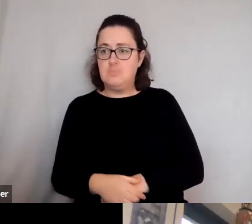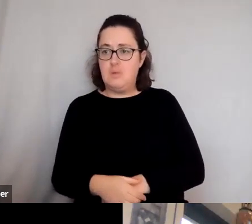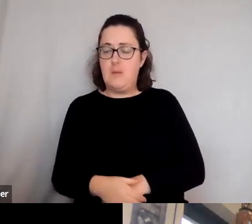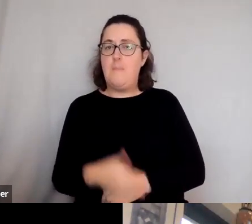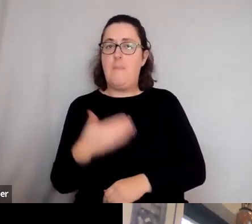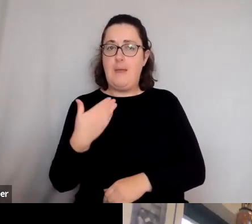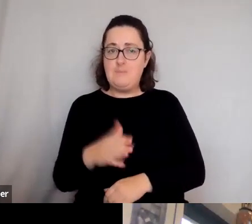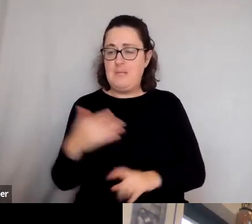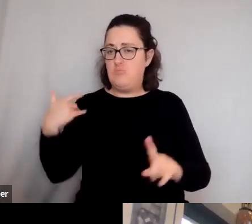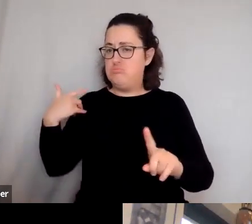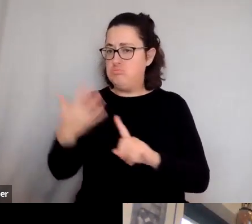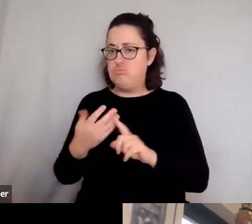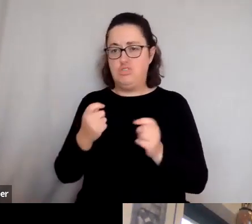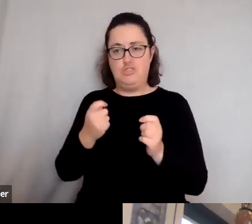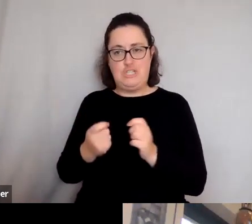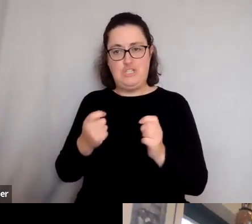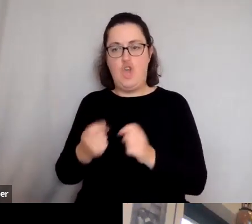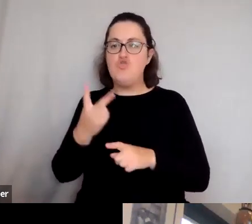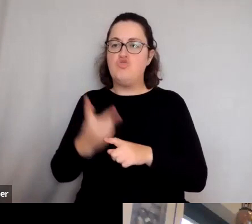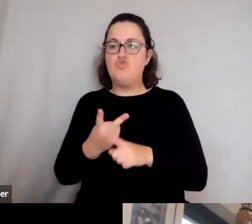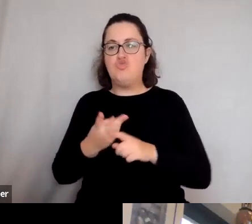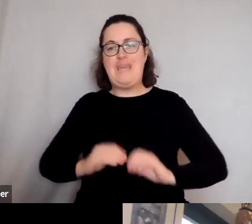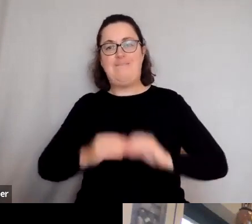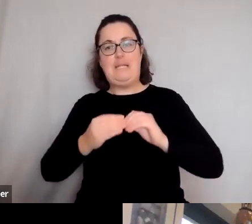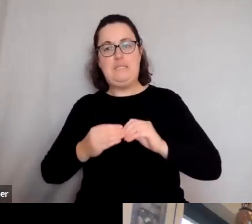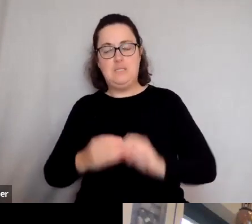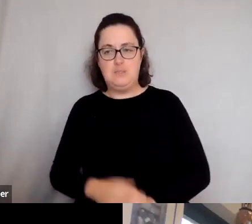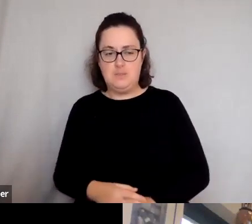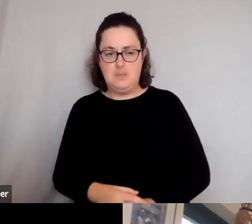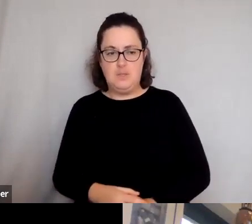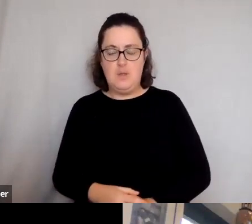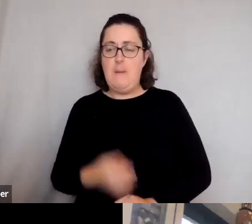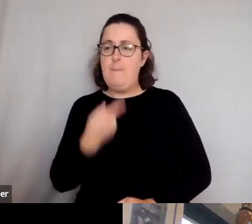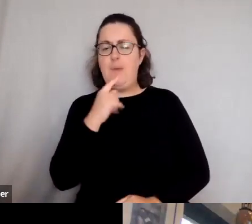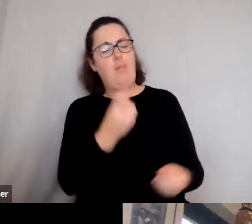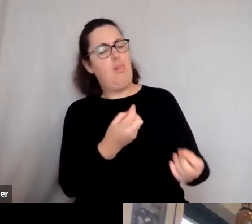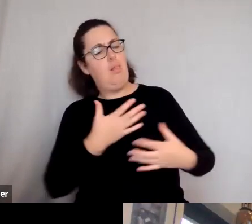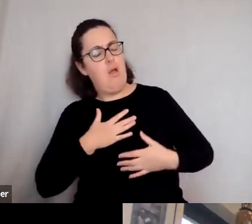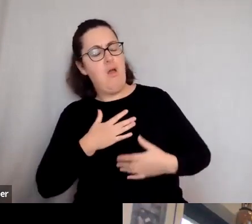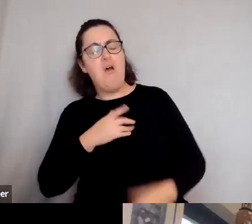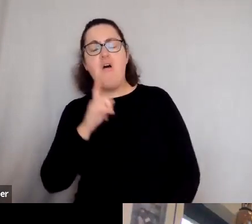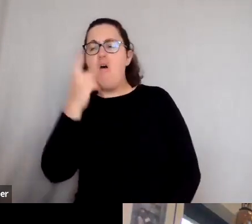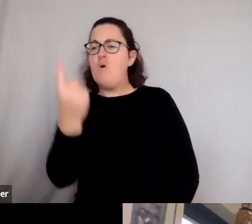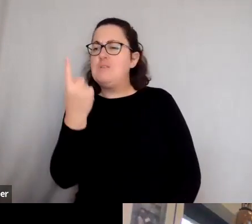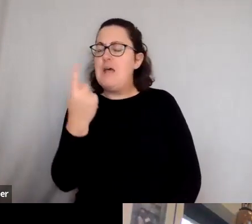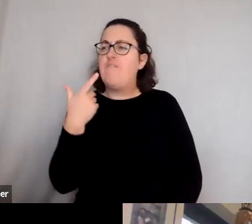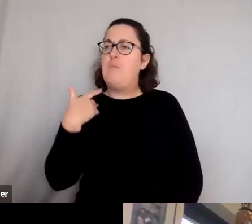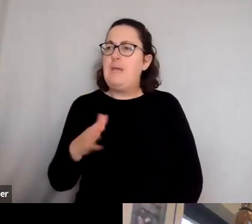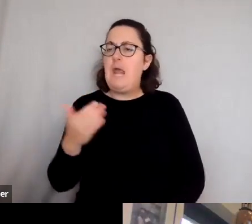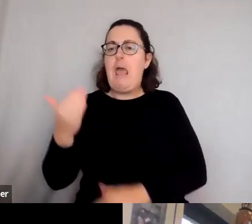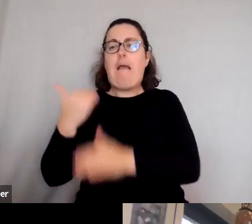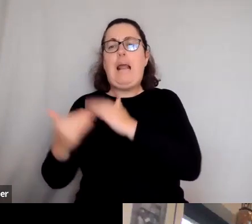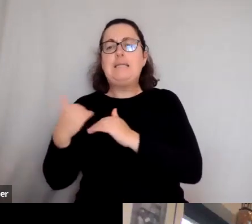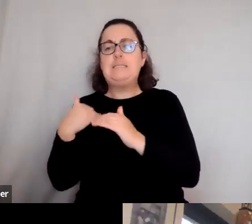being reinvented. People often say to me, gosh, you know, you have done so much for really putting classics